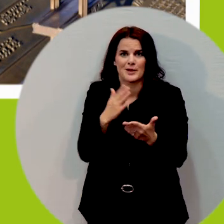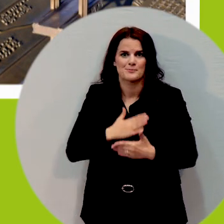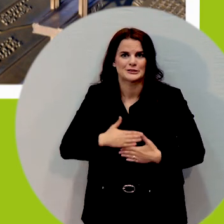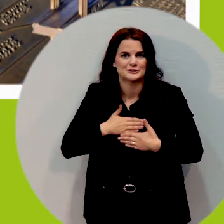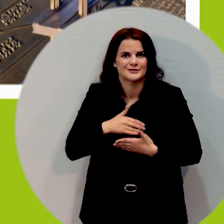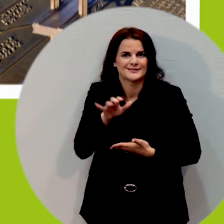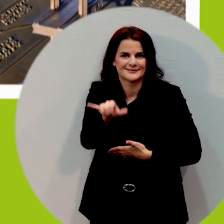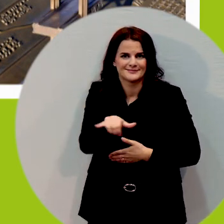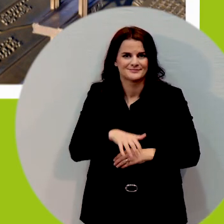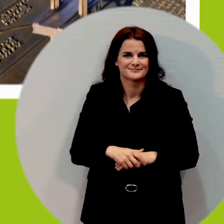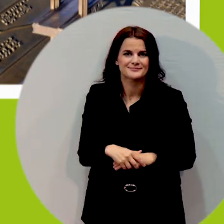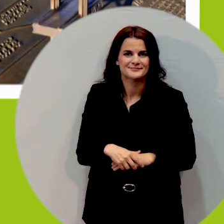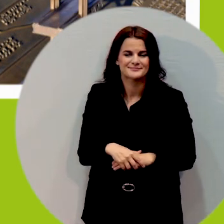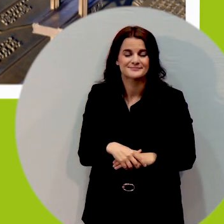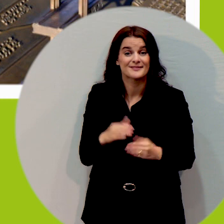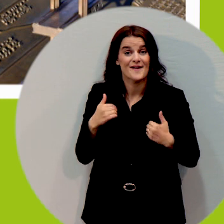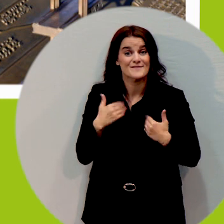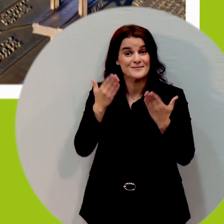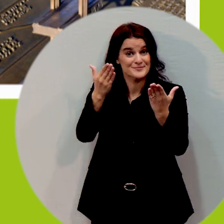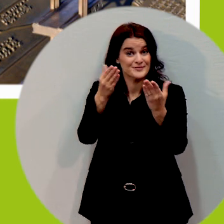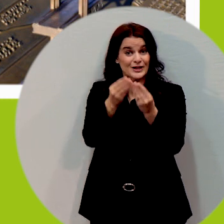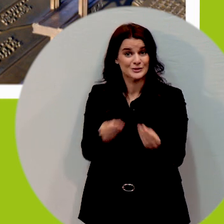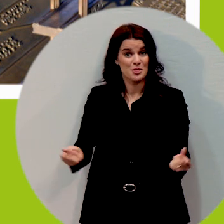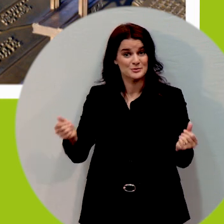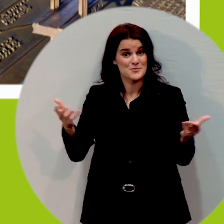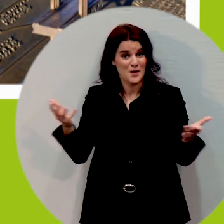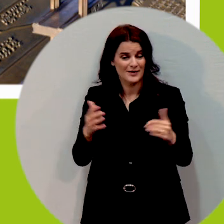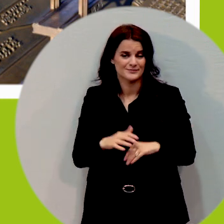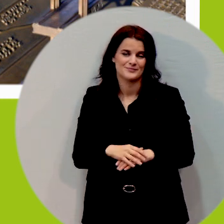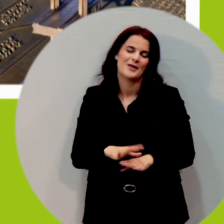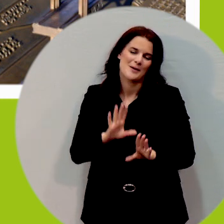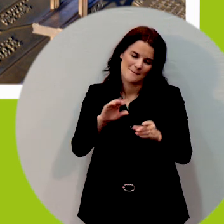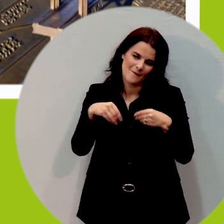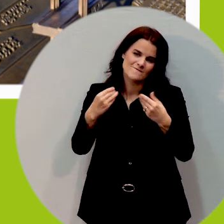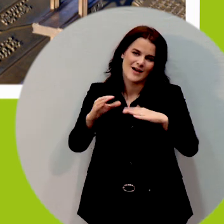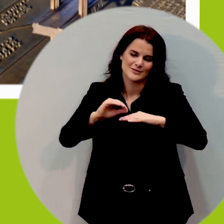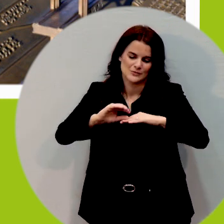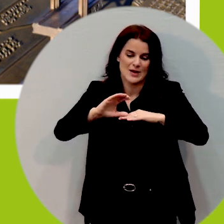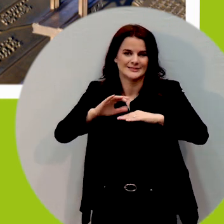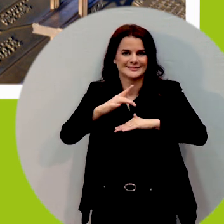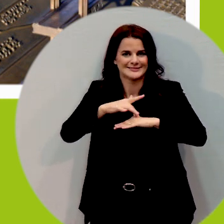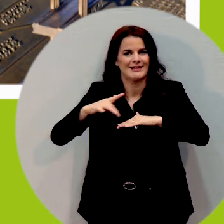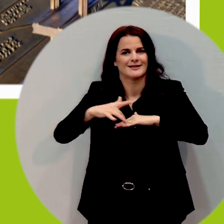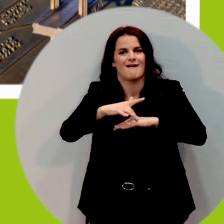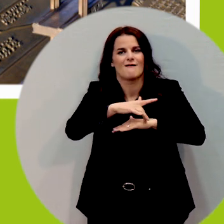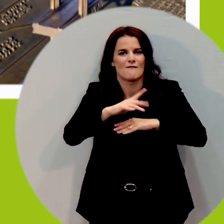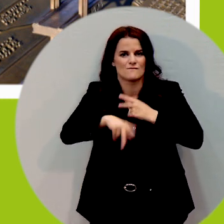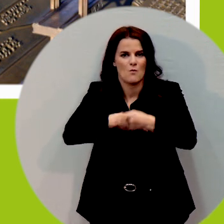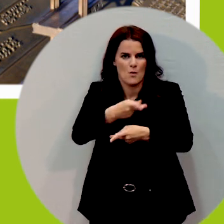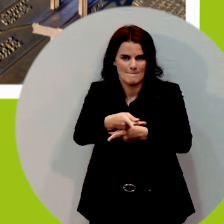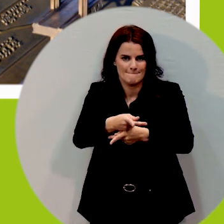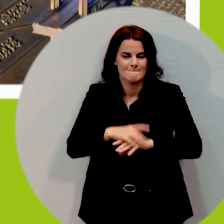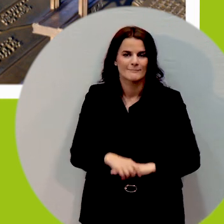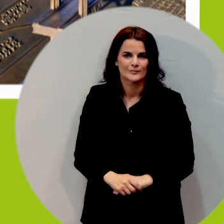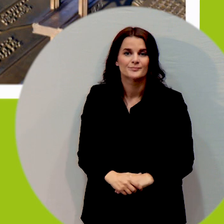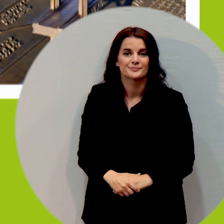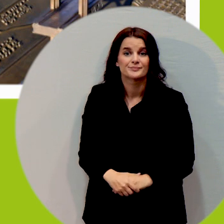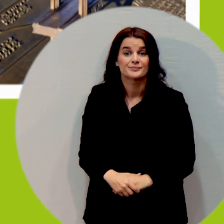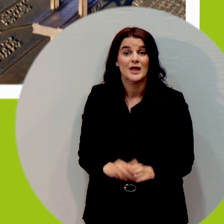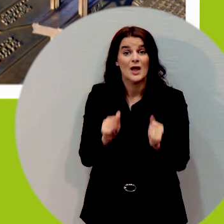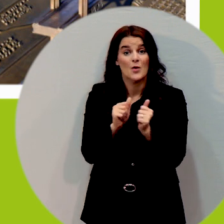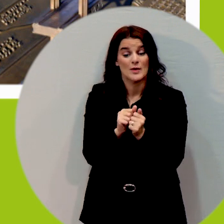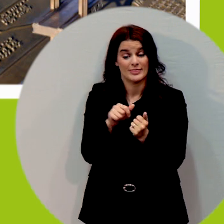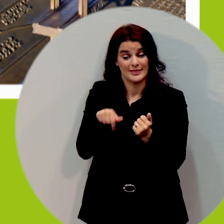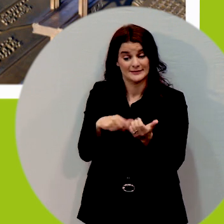form let's you see with this project Cole and Dorot AXA yes